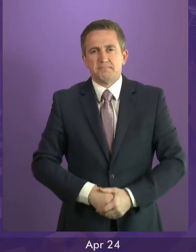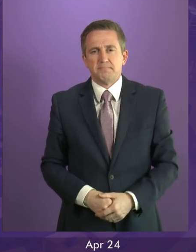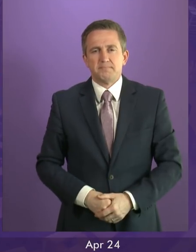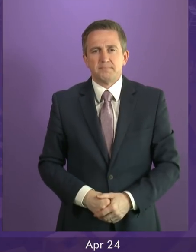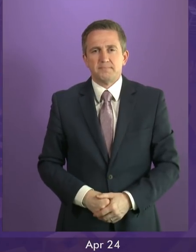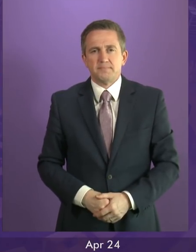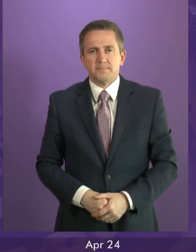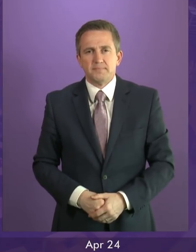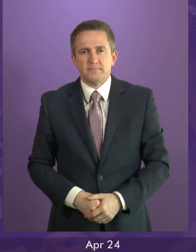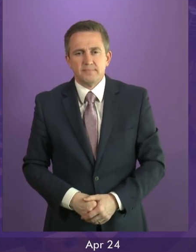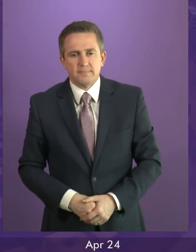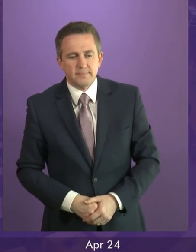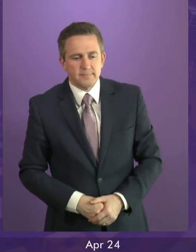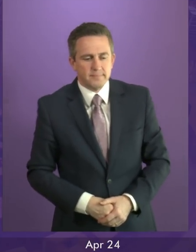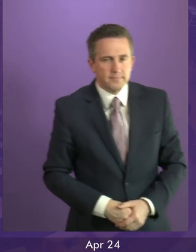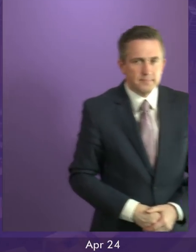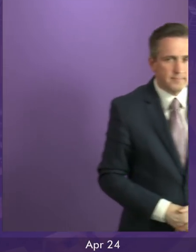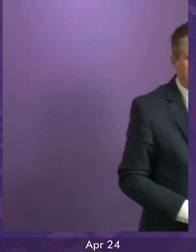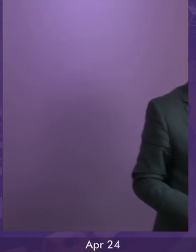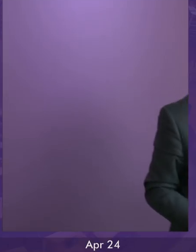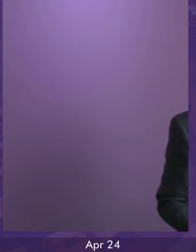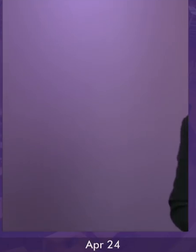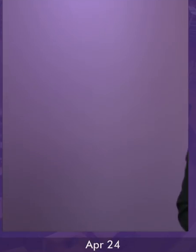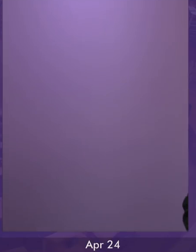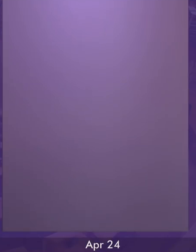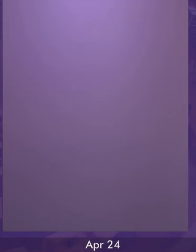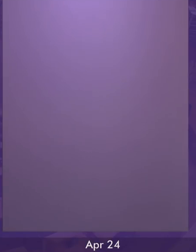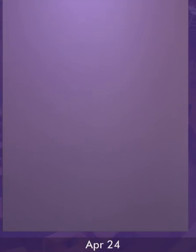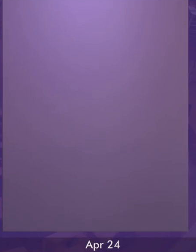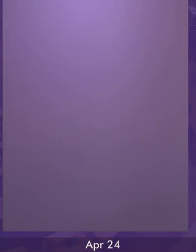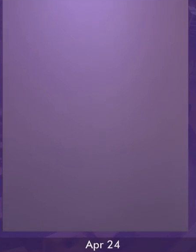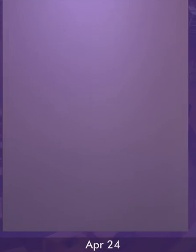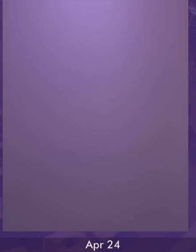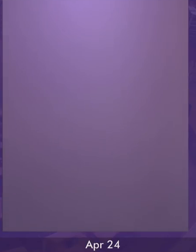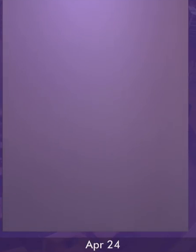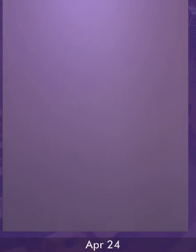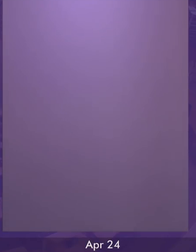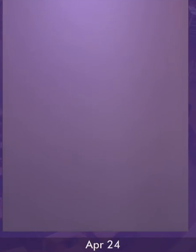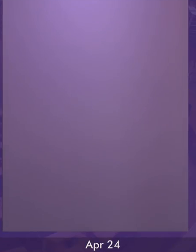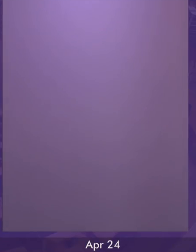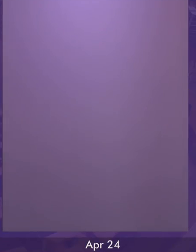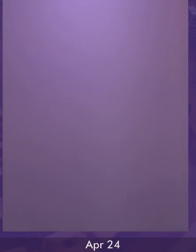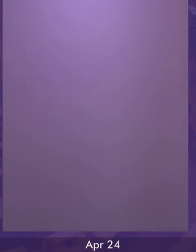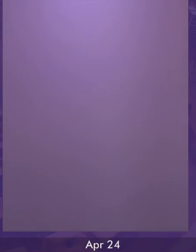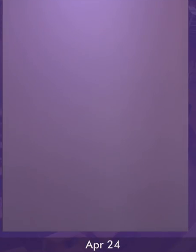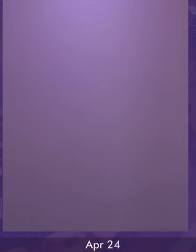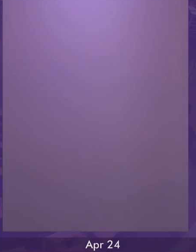We're going to move on shortly to portfolio questions. We'll just take a second or two for ministers and members to change seats.